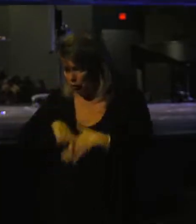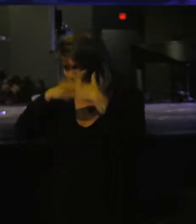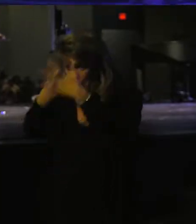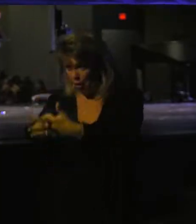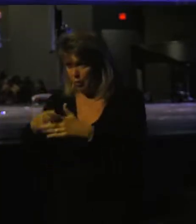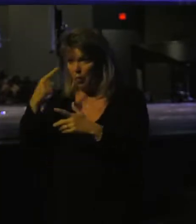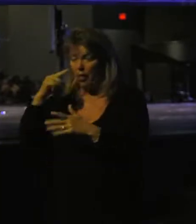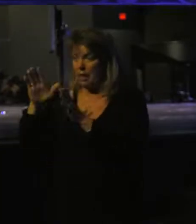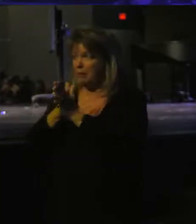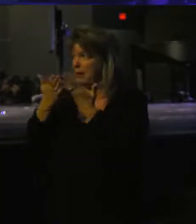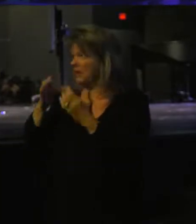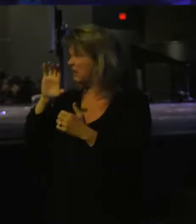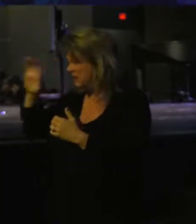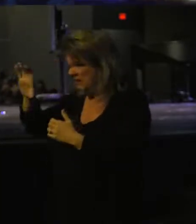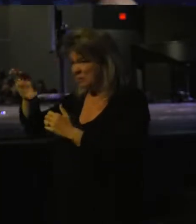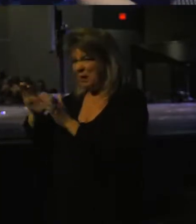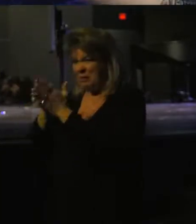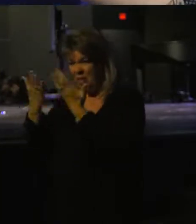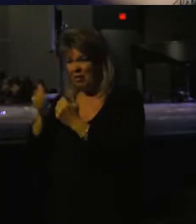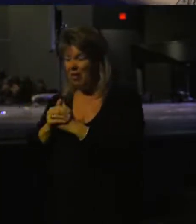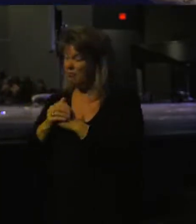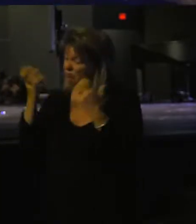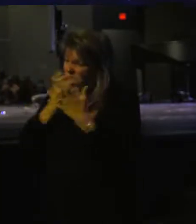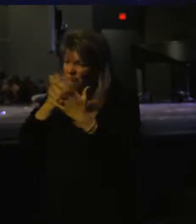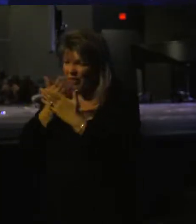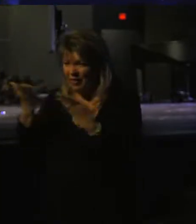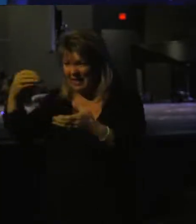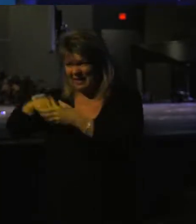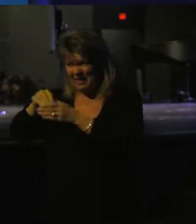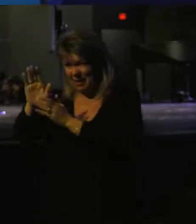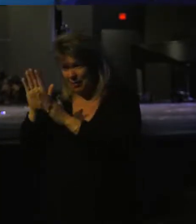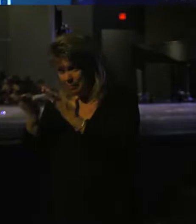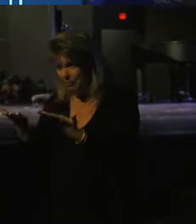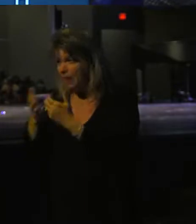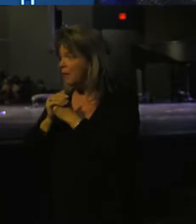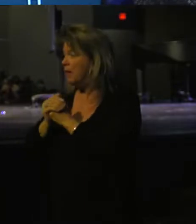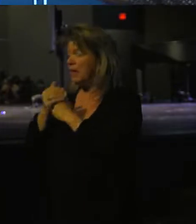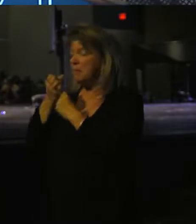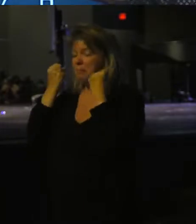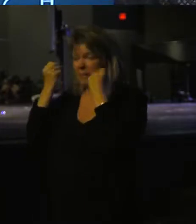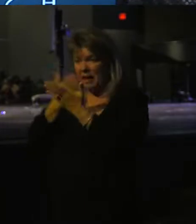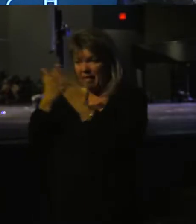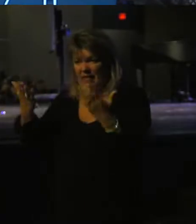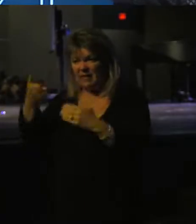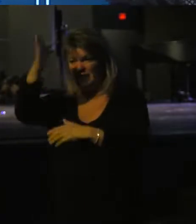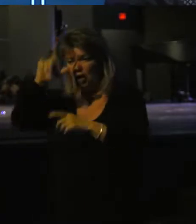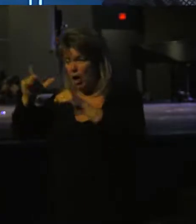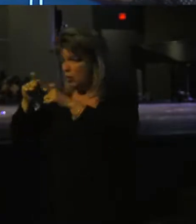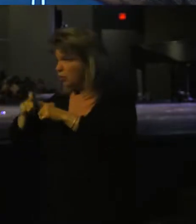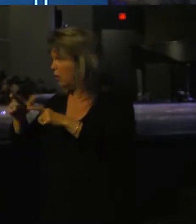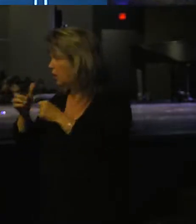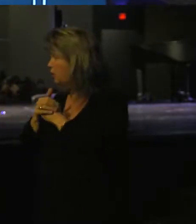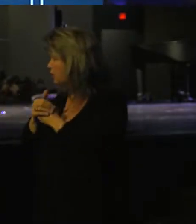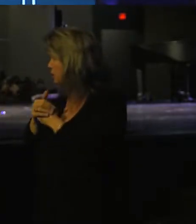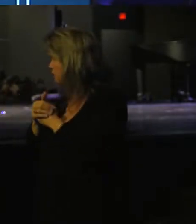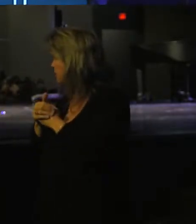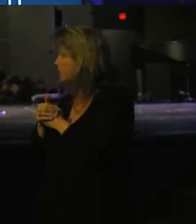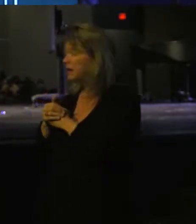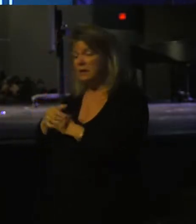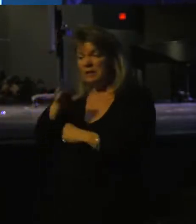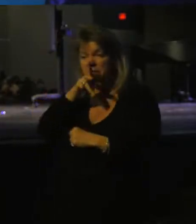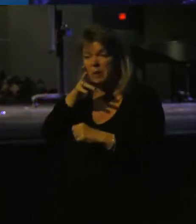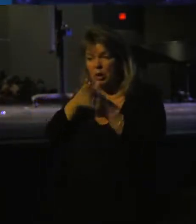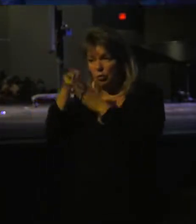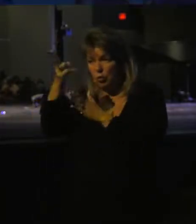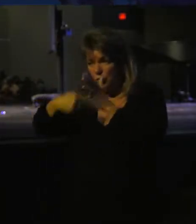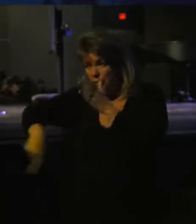book here as it's a big book, and there's a lot of incredible things in here, a lot of things in God's word that can apply to our life and speak truth